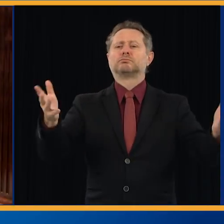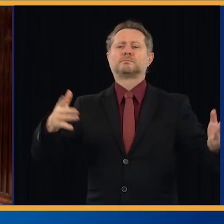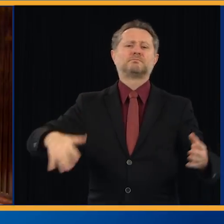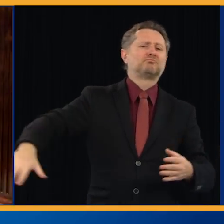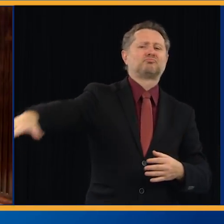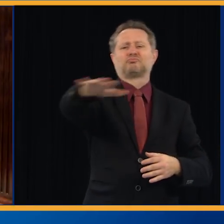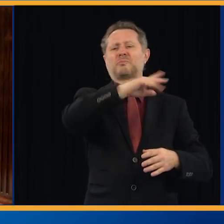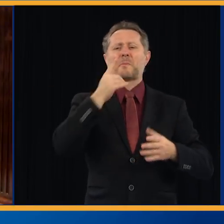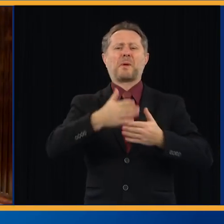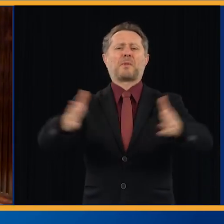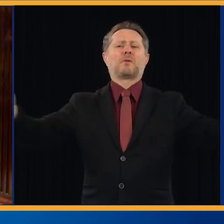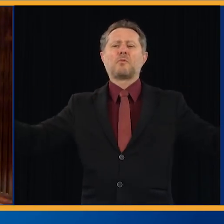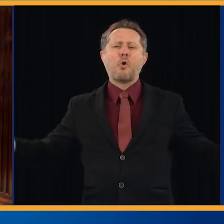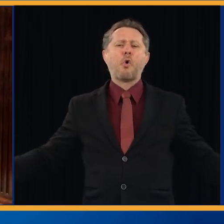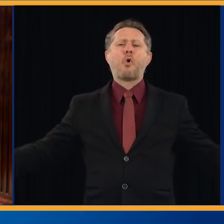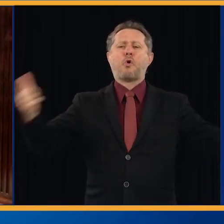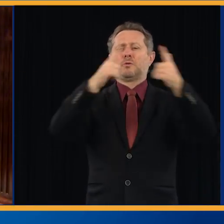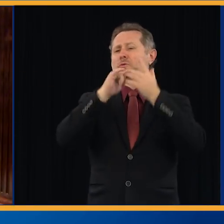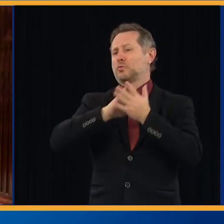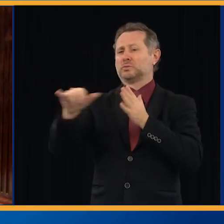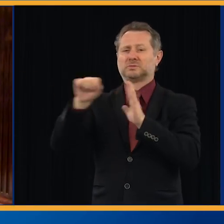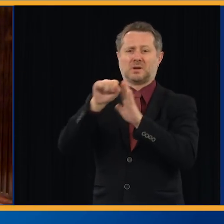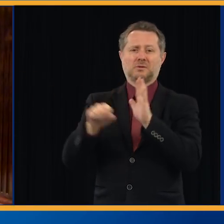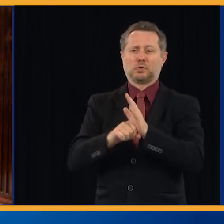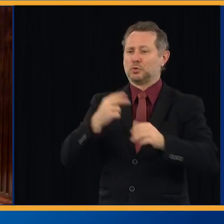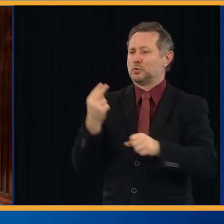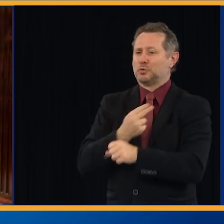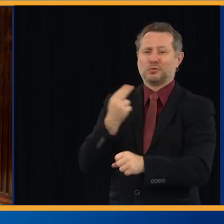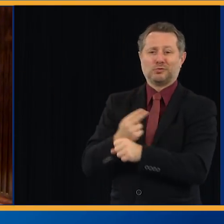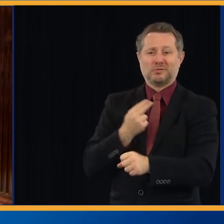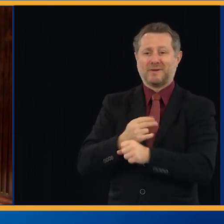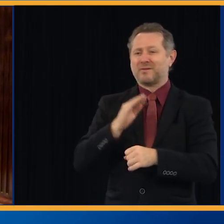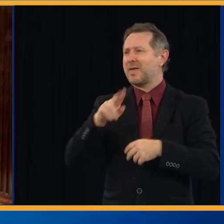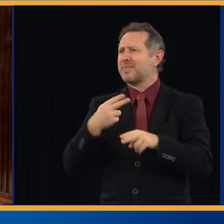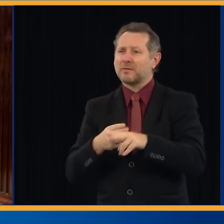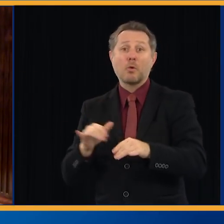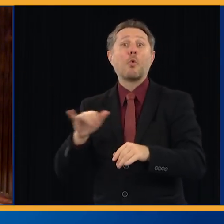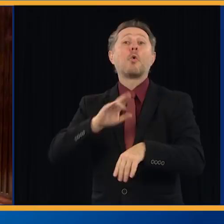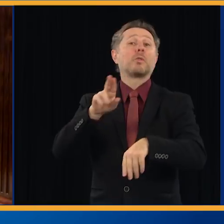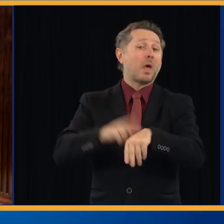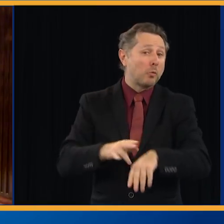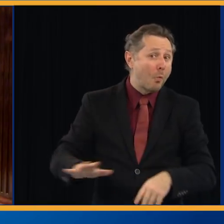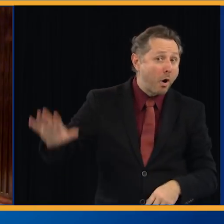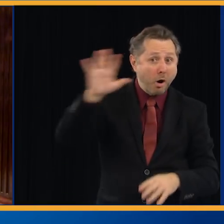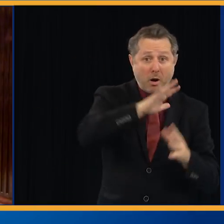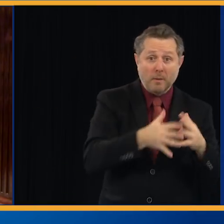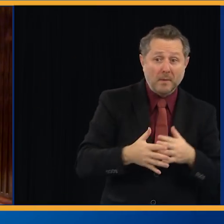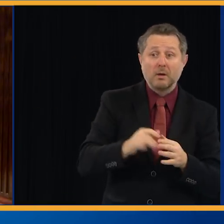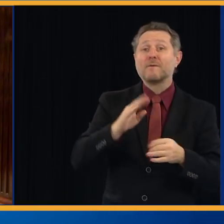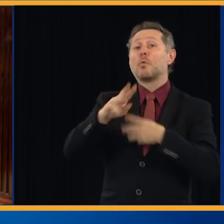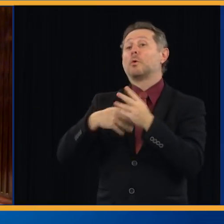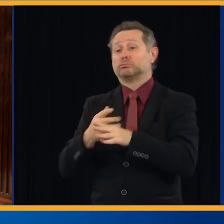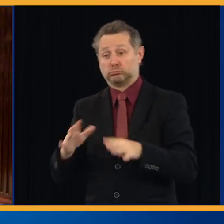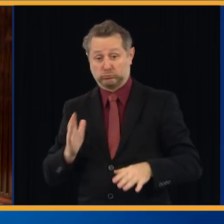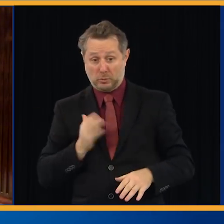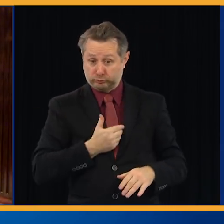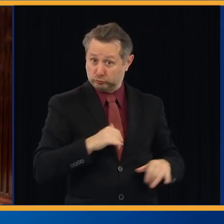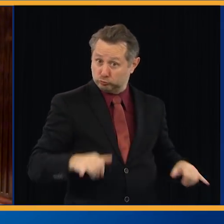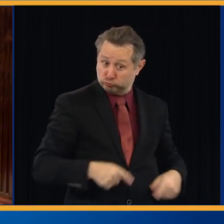nations around the world. That way, the work we do here in New York really can help fight the virus globally.